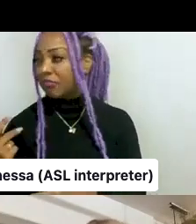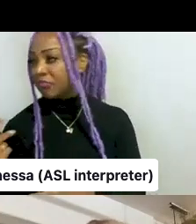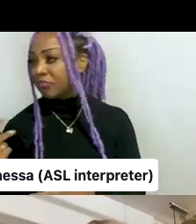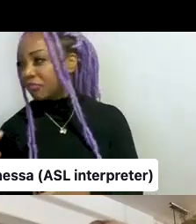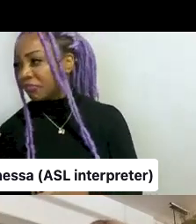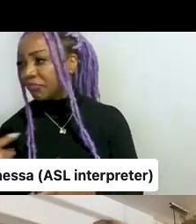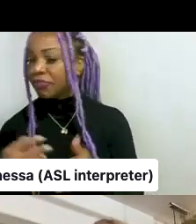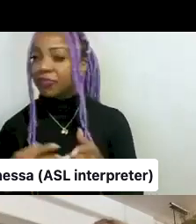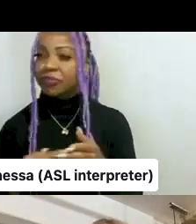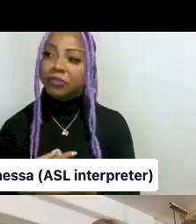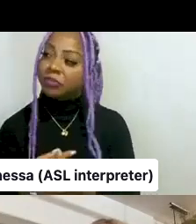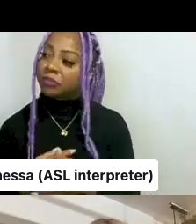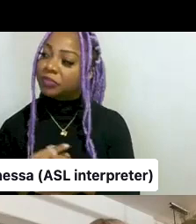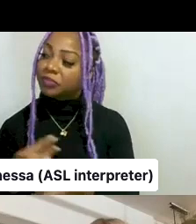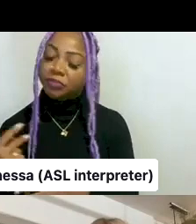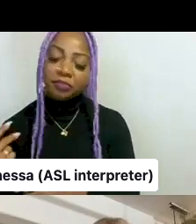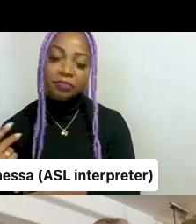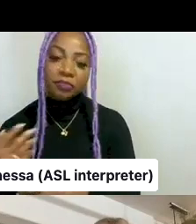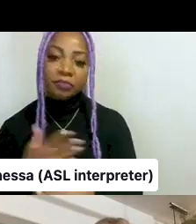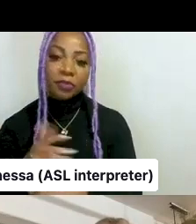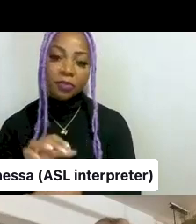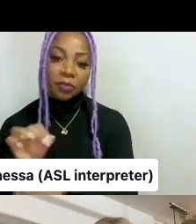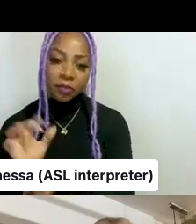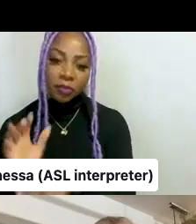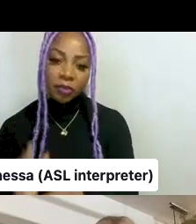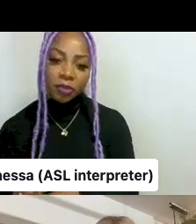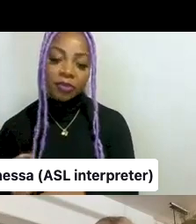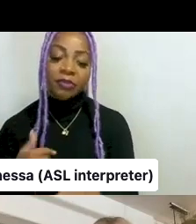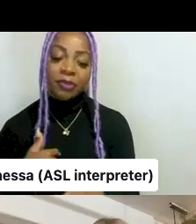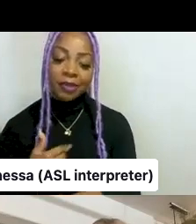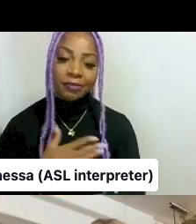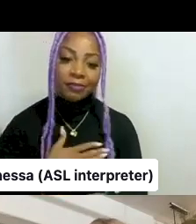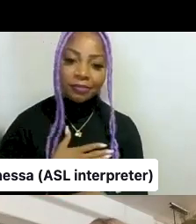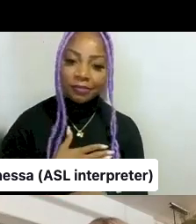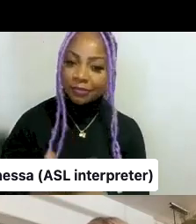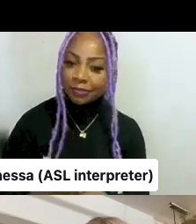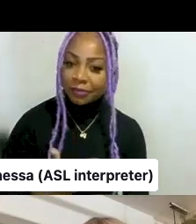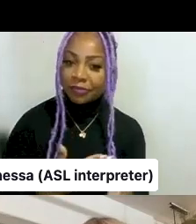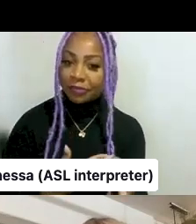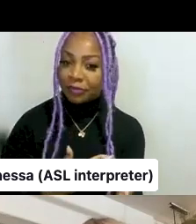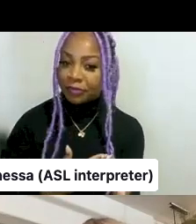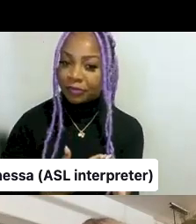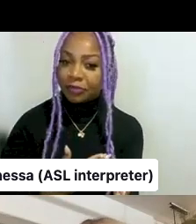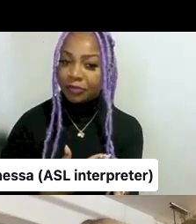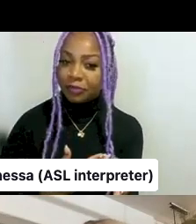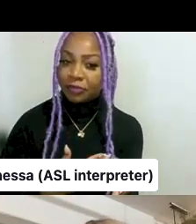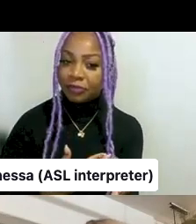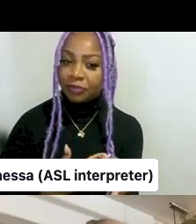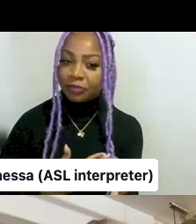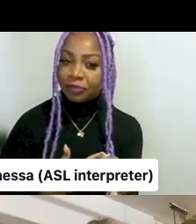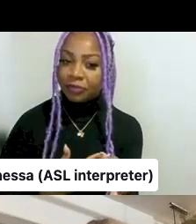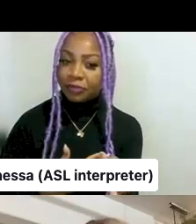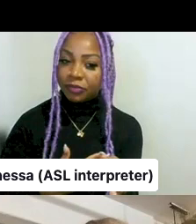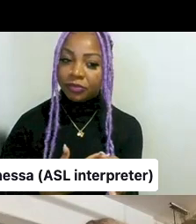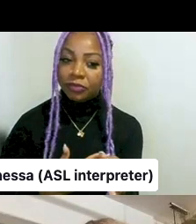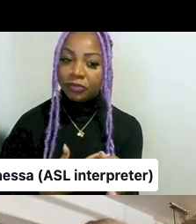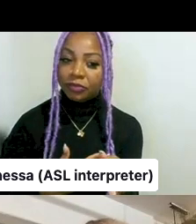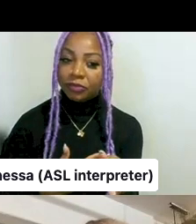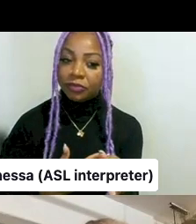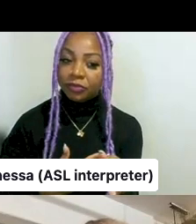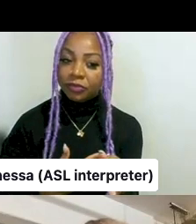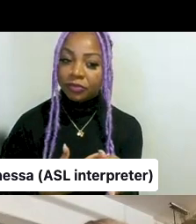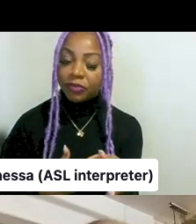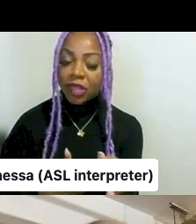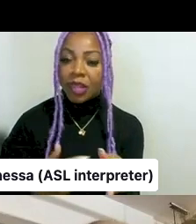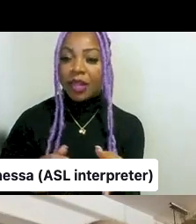myself. Um, and, uh, I have to admit that Asit really did the, the gist of work in this is start editing